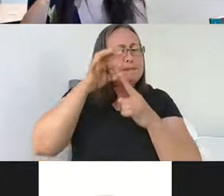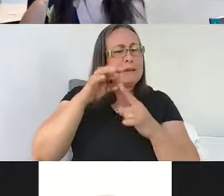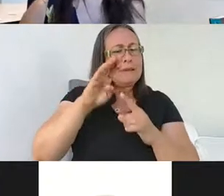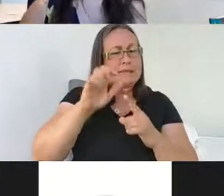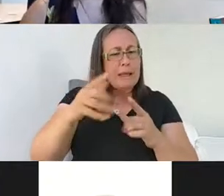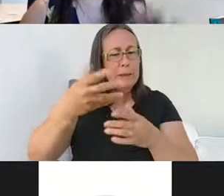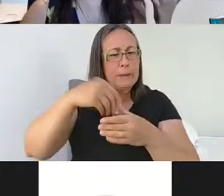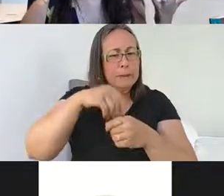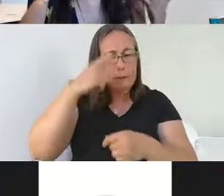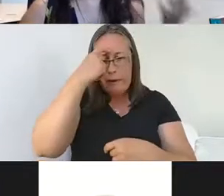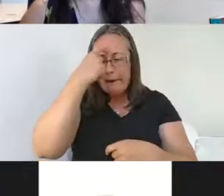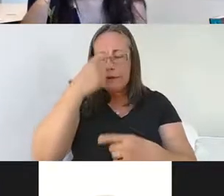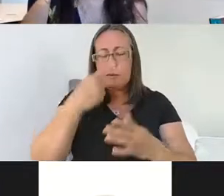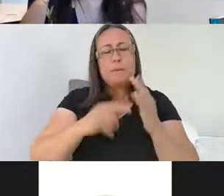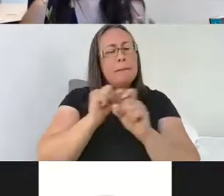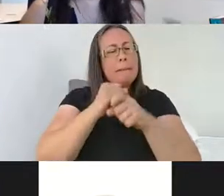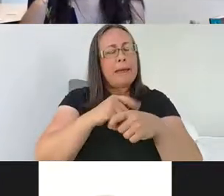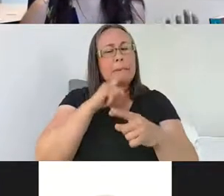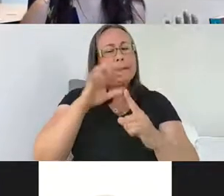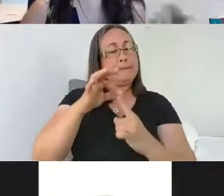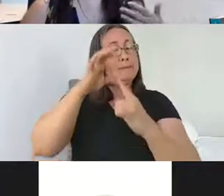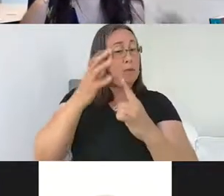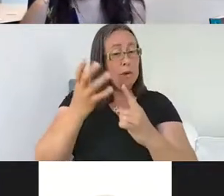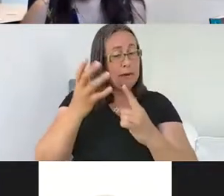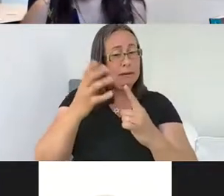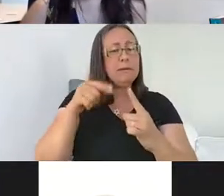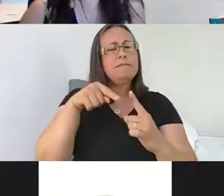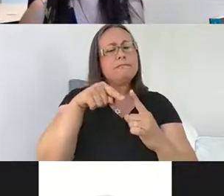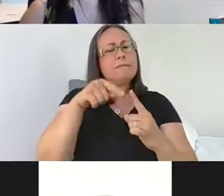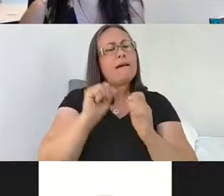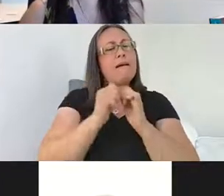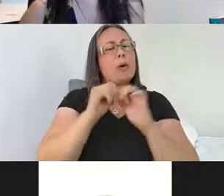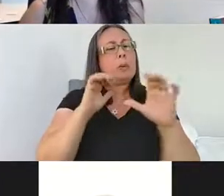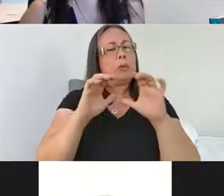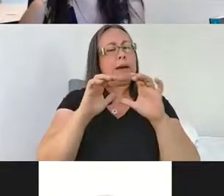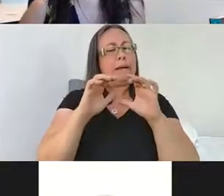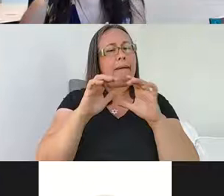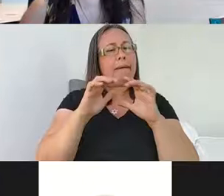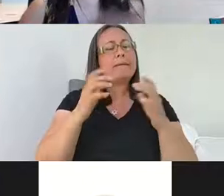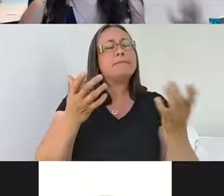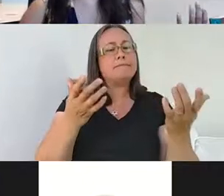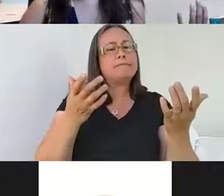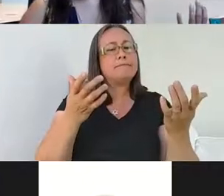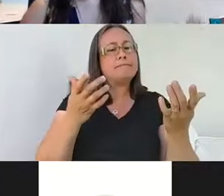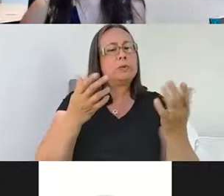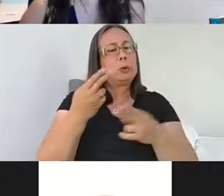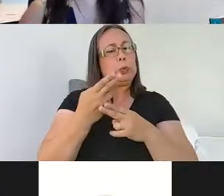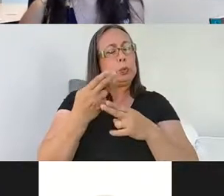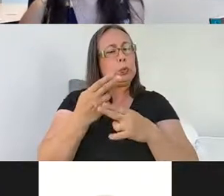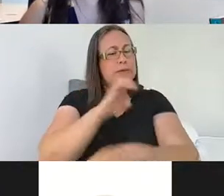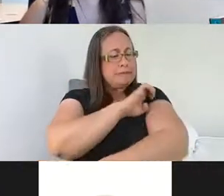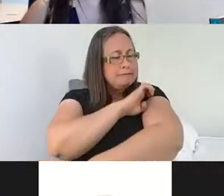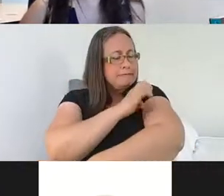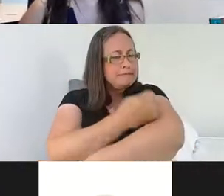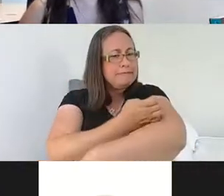And what really makes them kind of unique and interesting is how they communicate and use electricity or changes